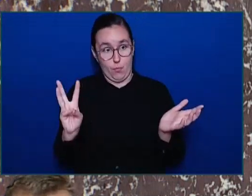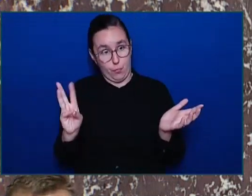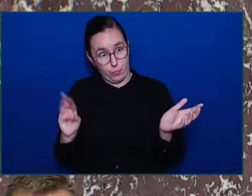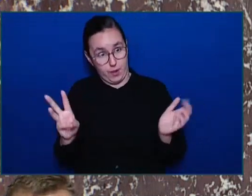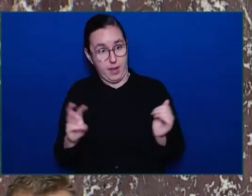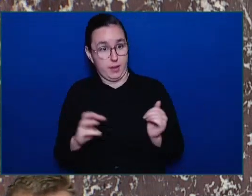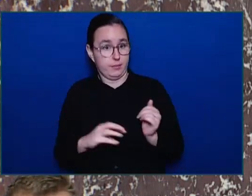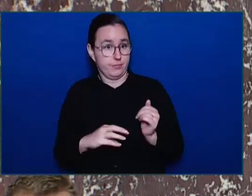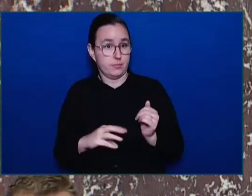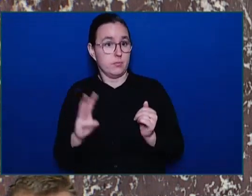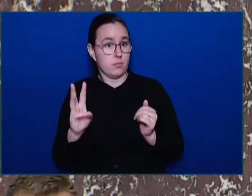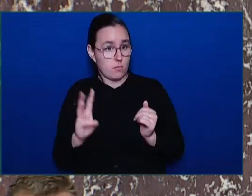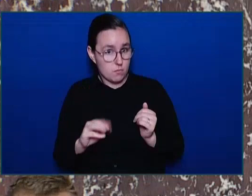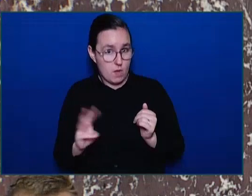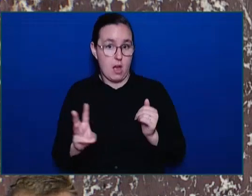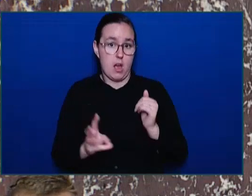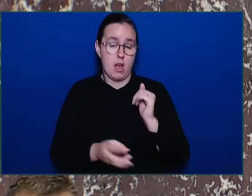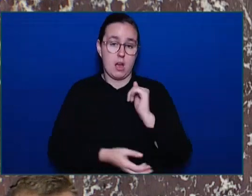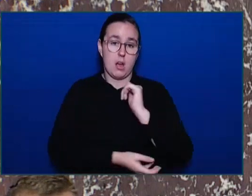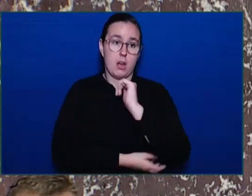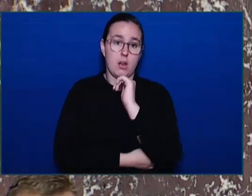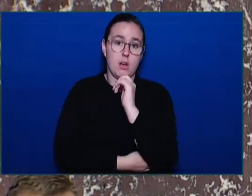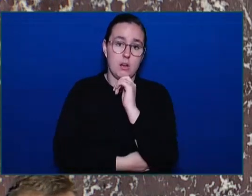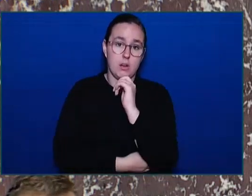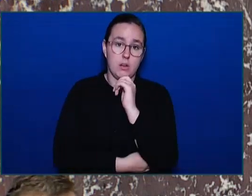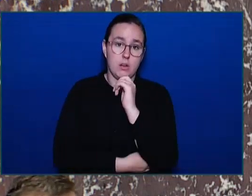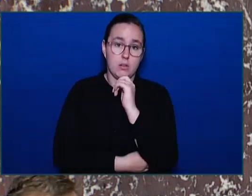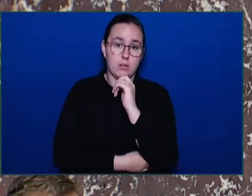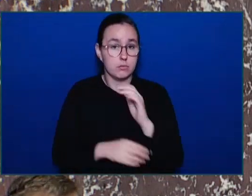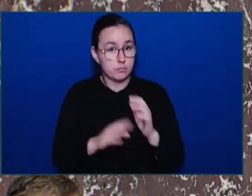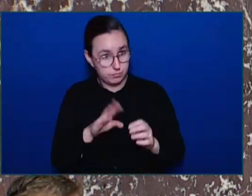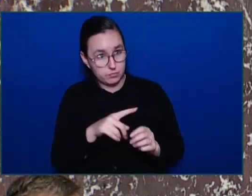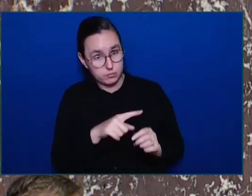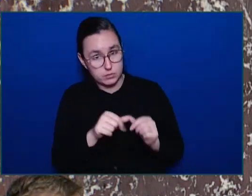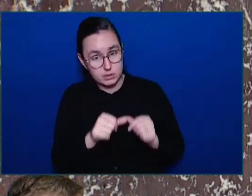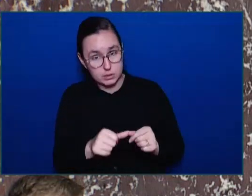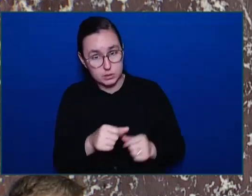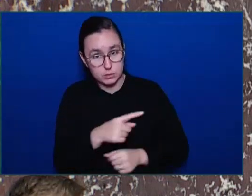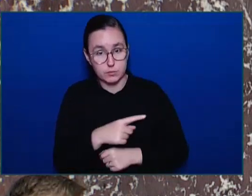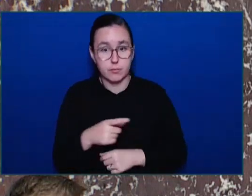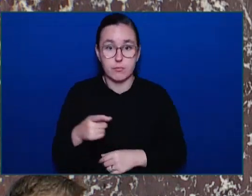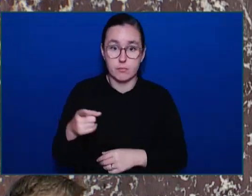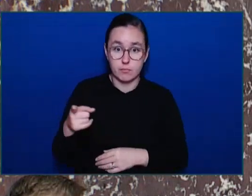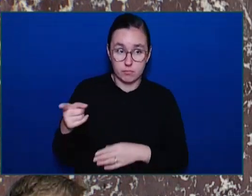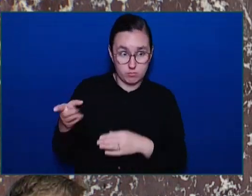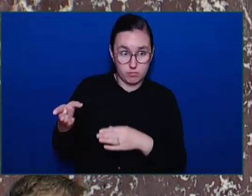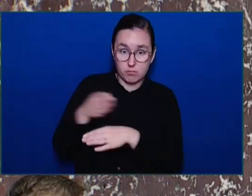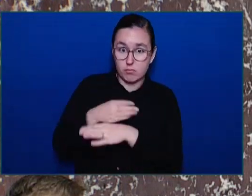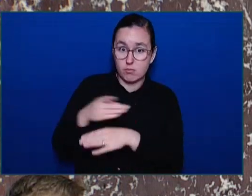Continue. Yes. former Attorney General were allowed to answer it well, Mr. Speaker. They seem to be very sensitive today.